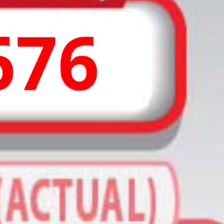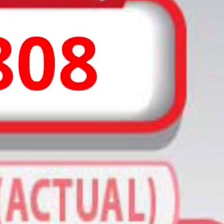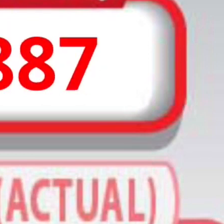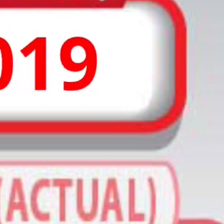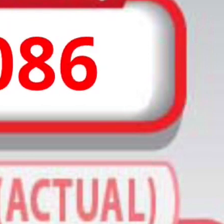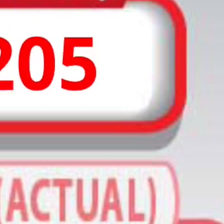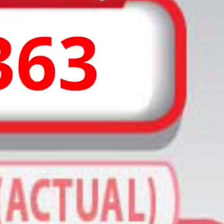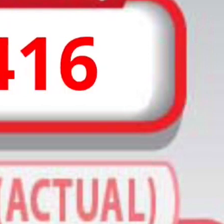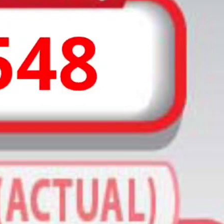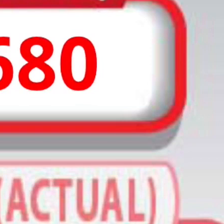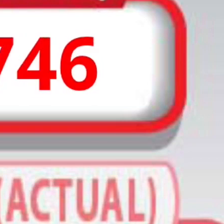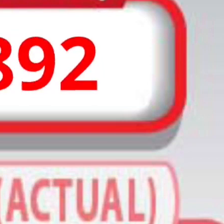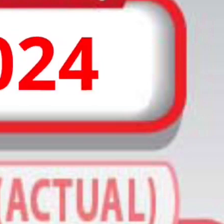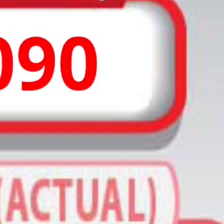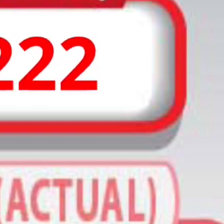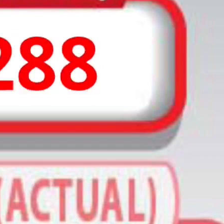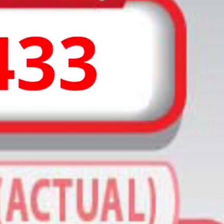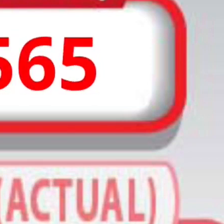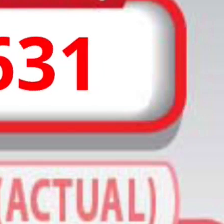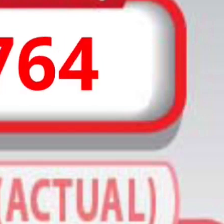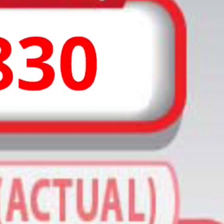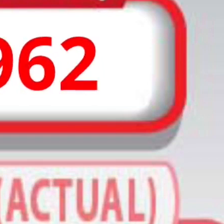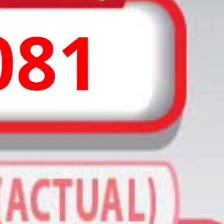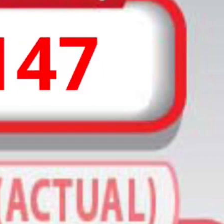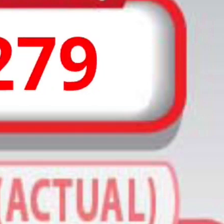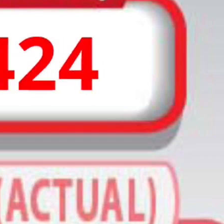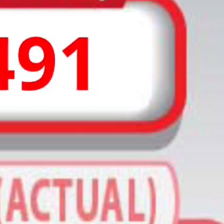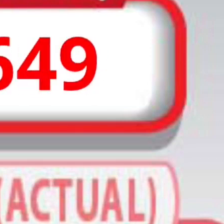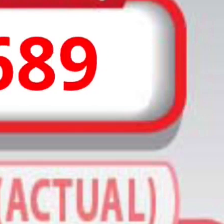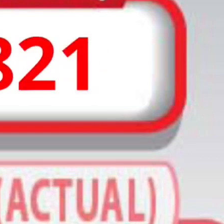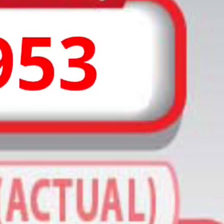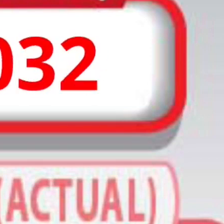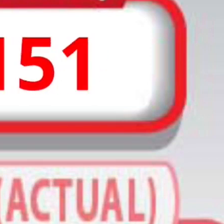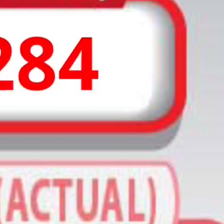The Pronunciation Guide Presents